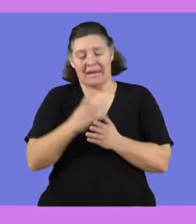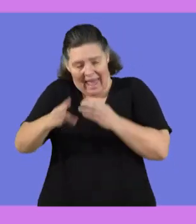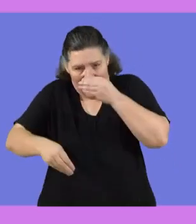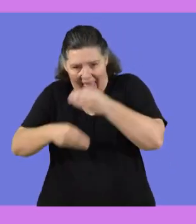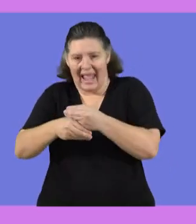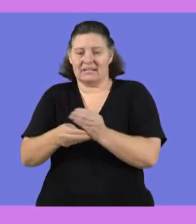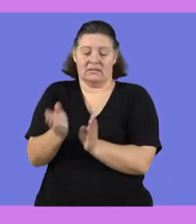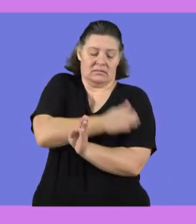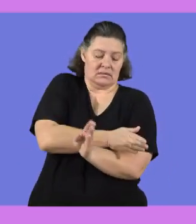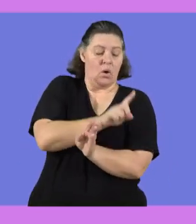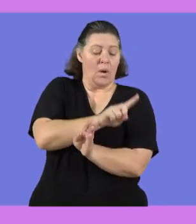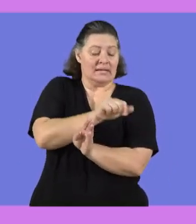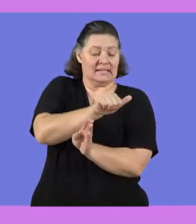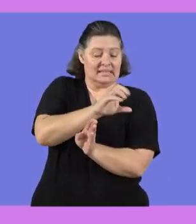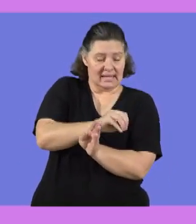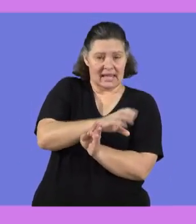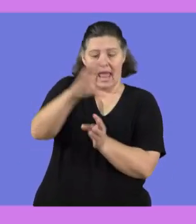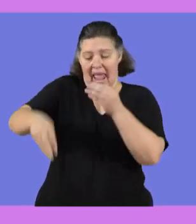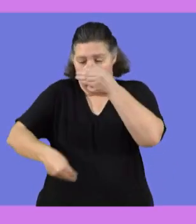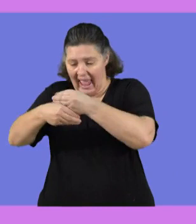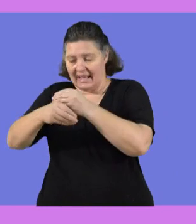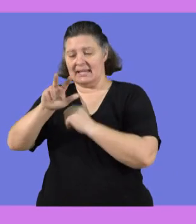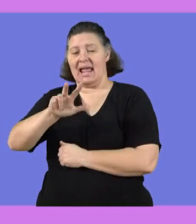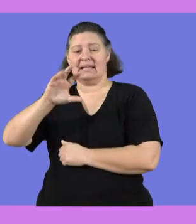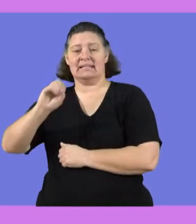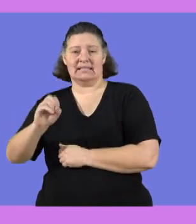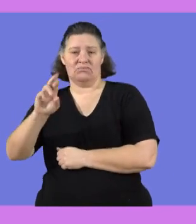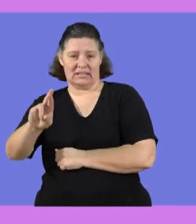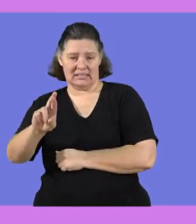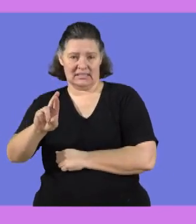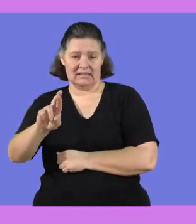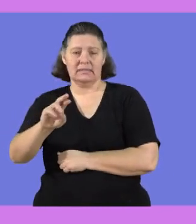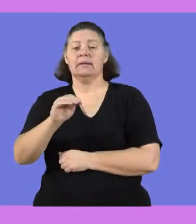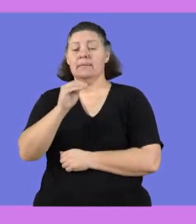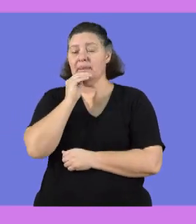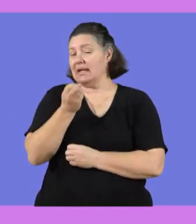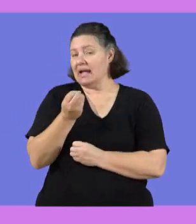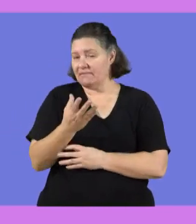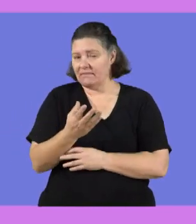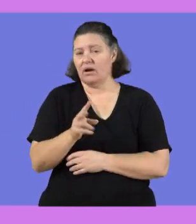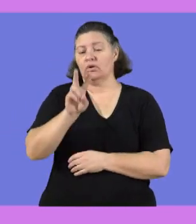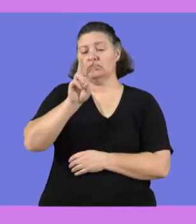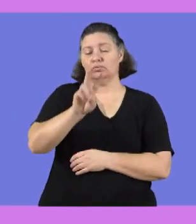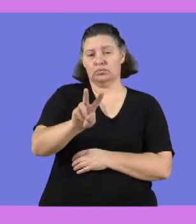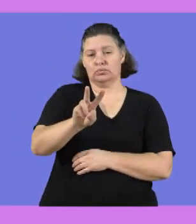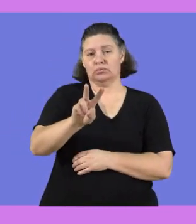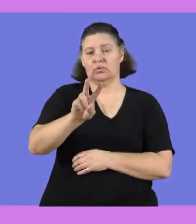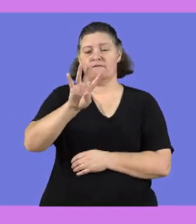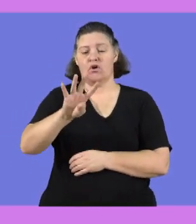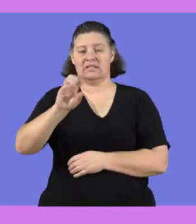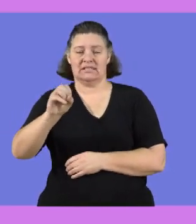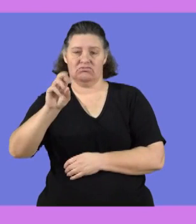always add 80 to the previous So we have 160 plus 80 rents, which will give you